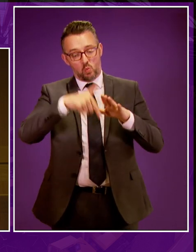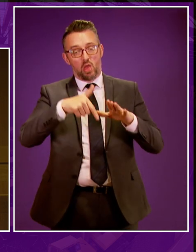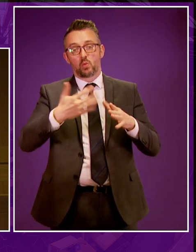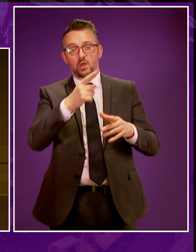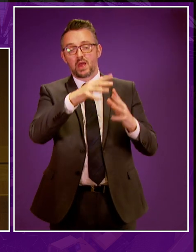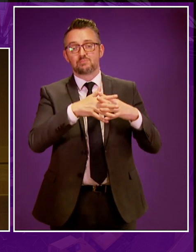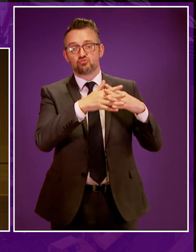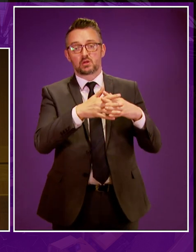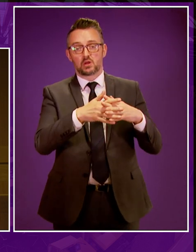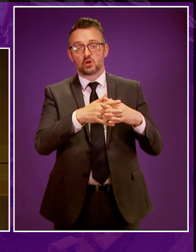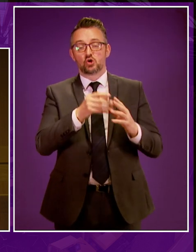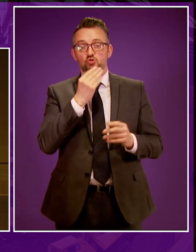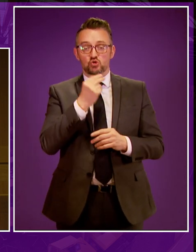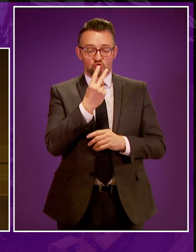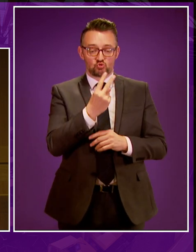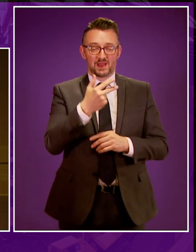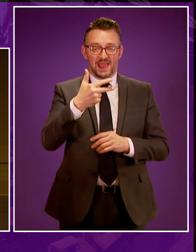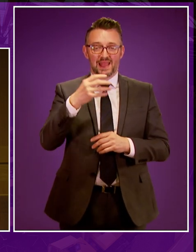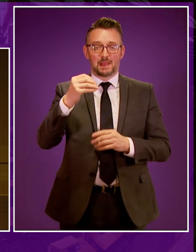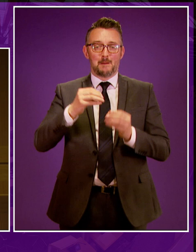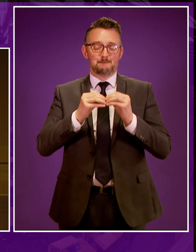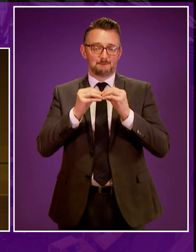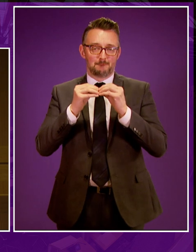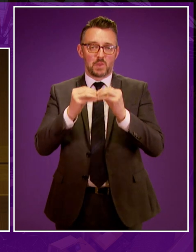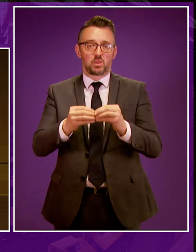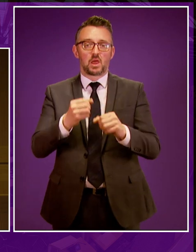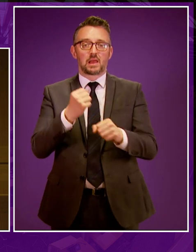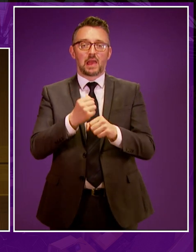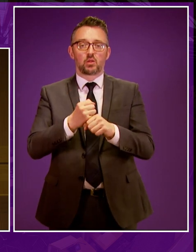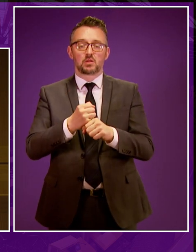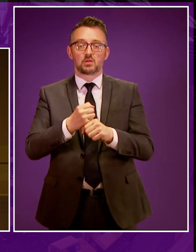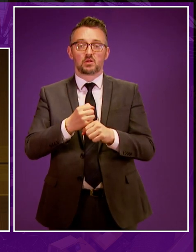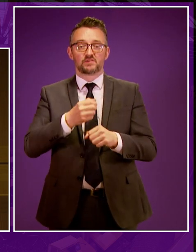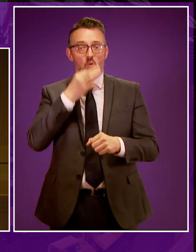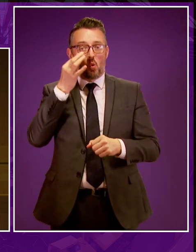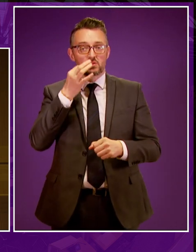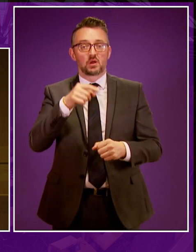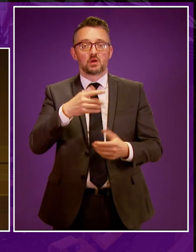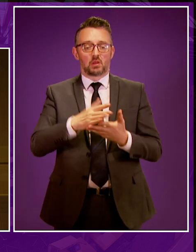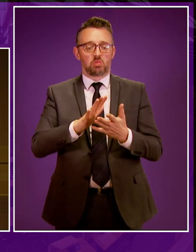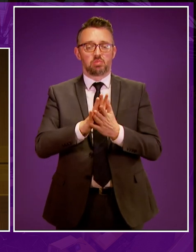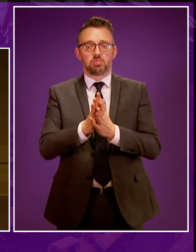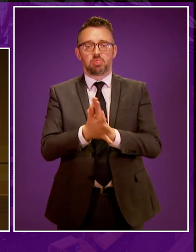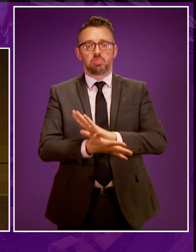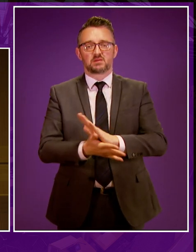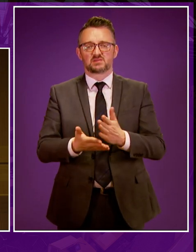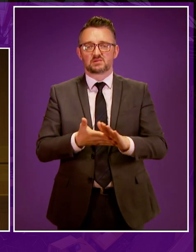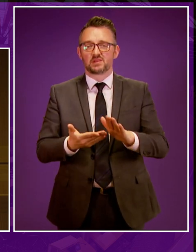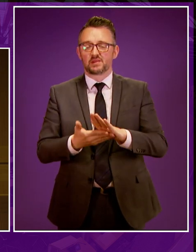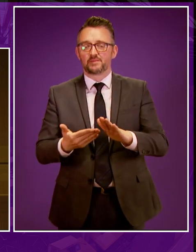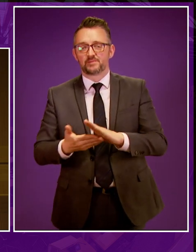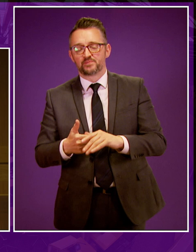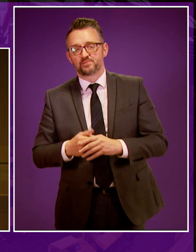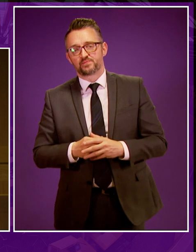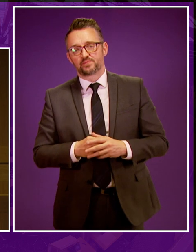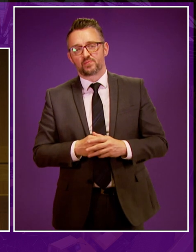2005 using 280 billion gallons of water, which becomes heavily polluted during the process.